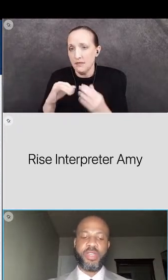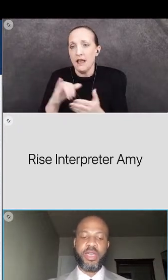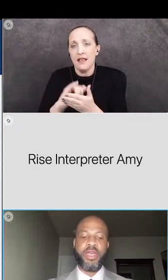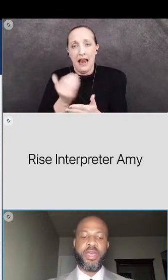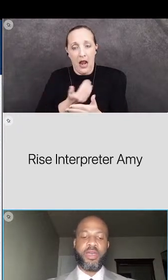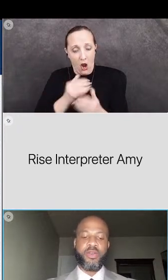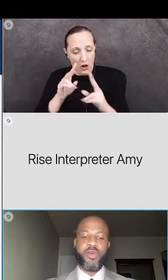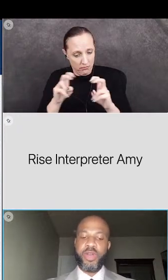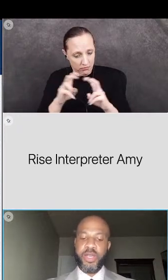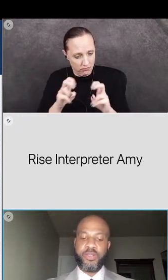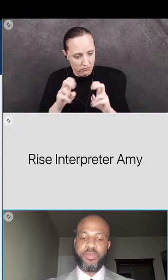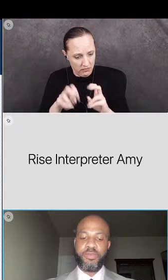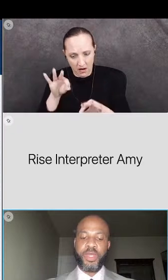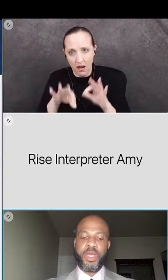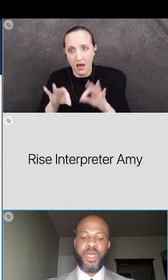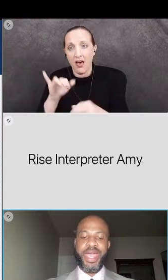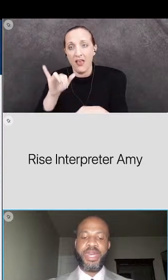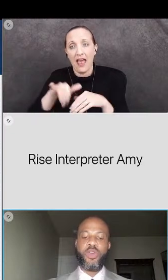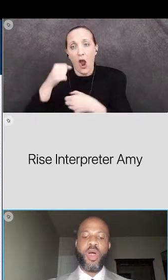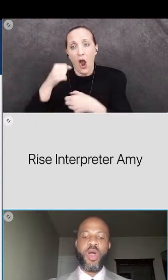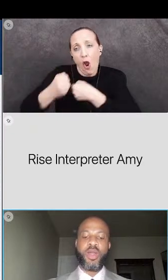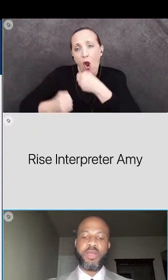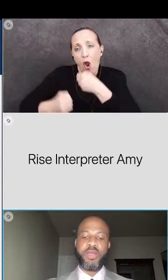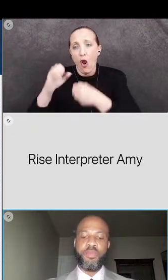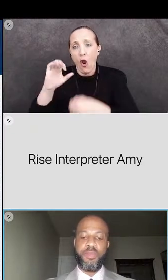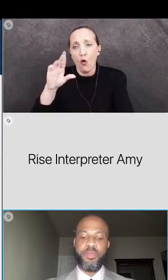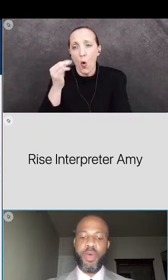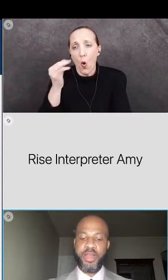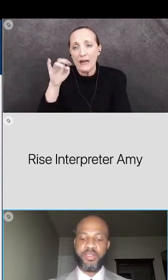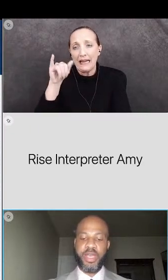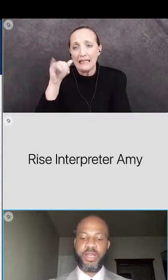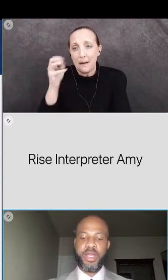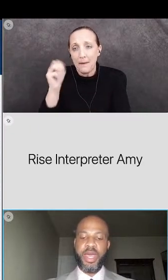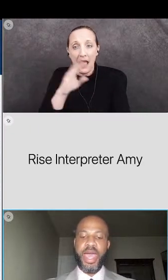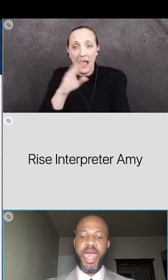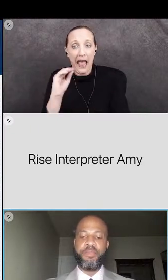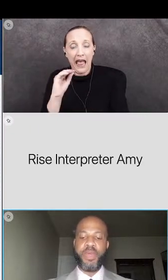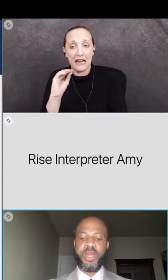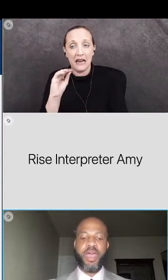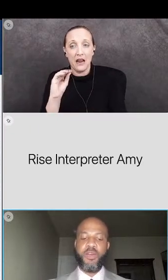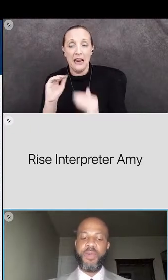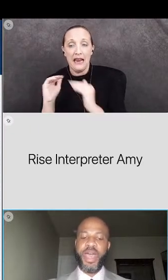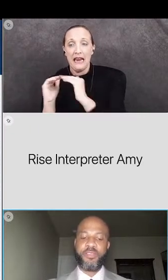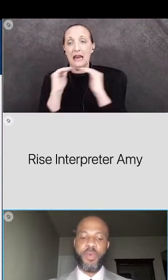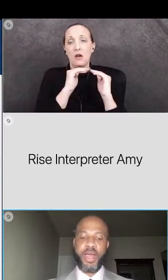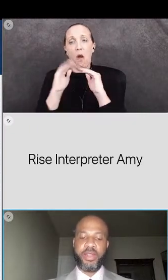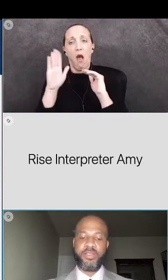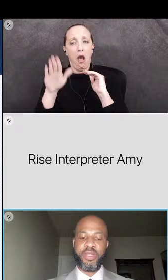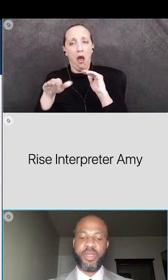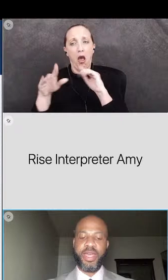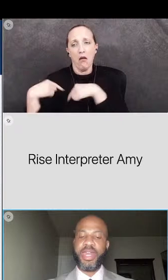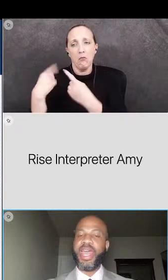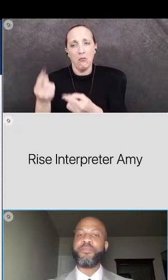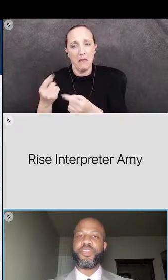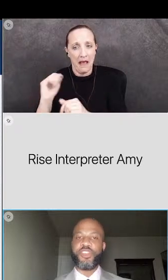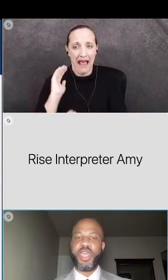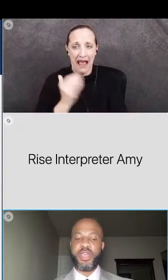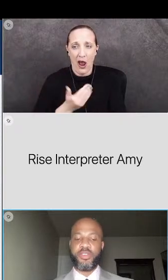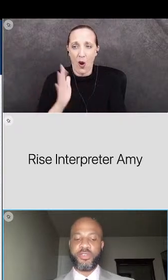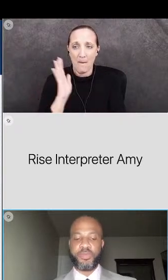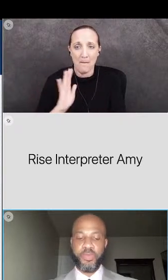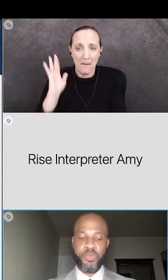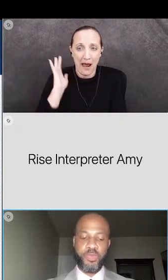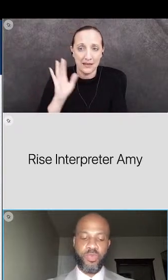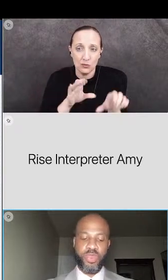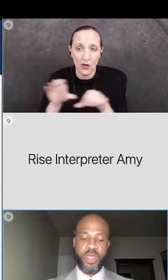analysis that cronyism and equality mindset had been our past practice and that must